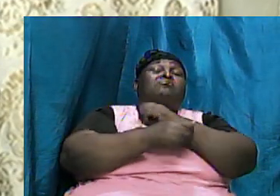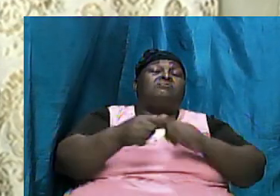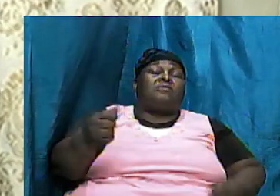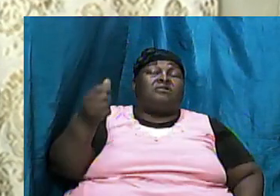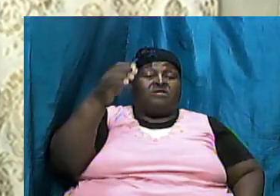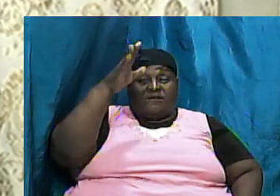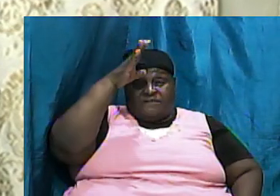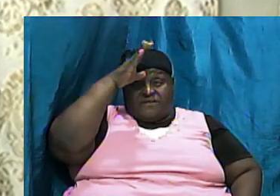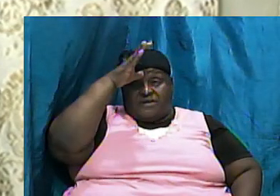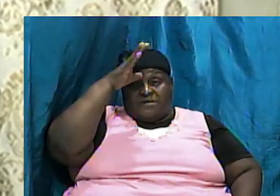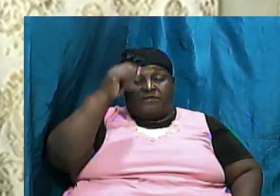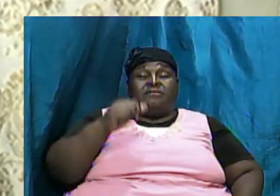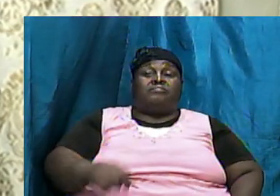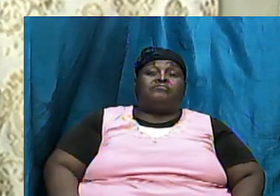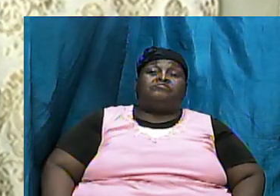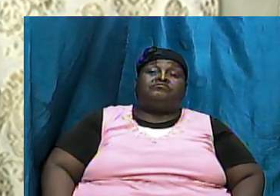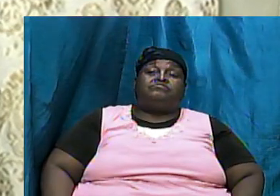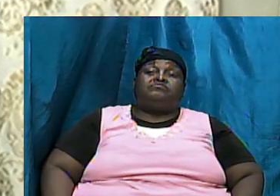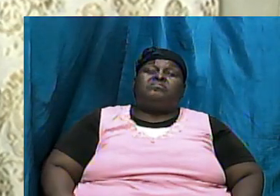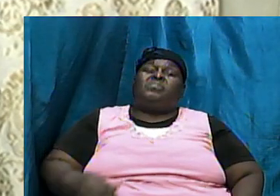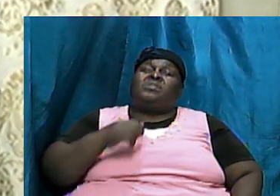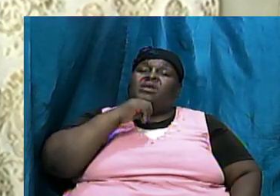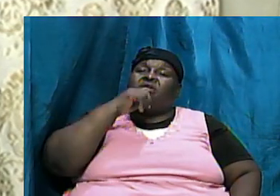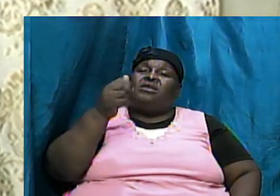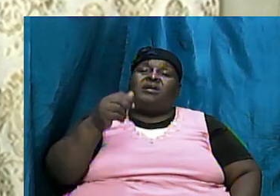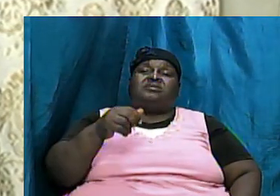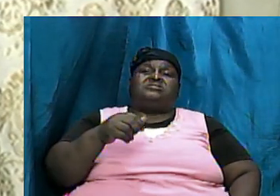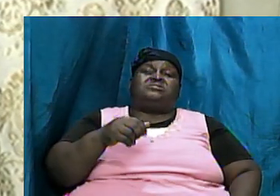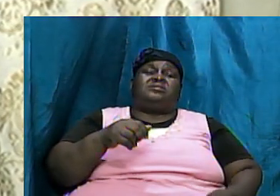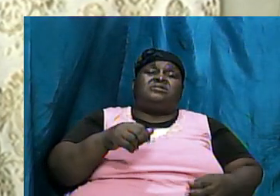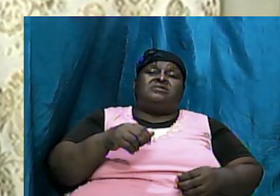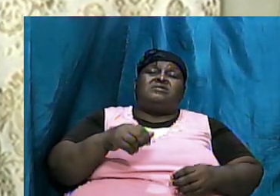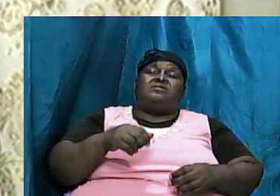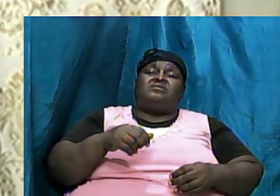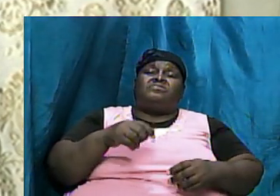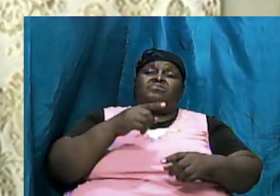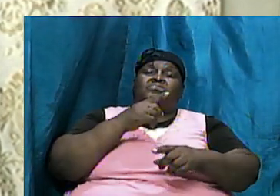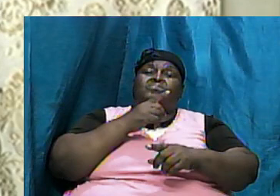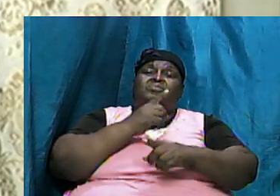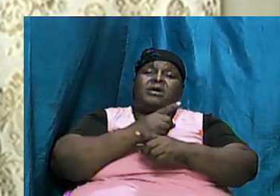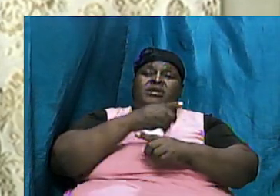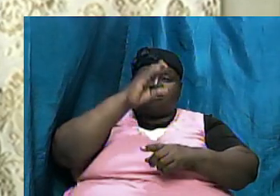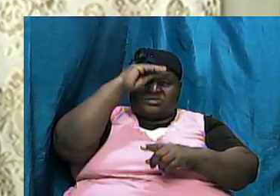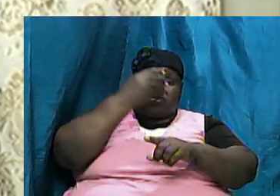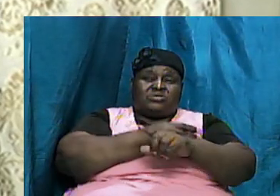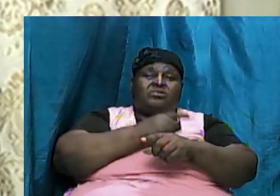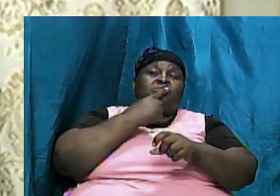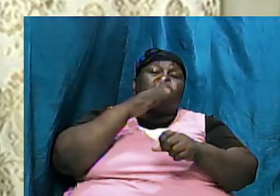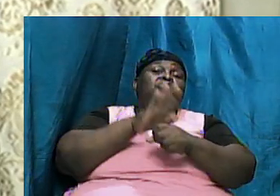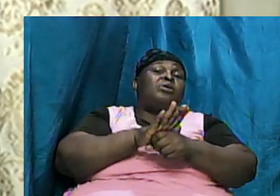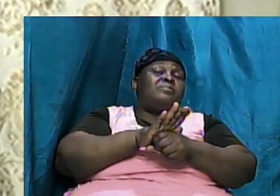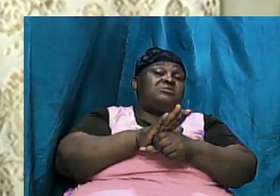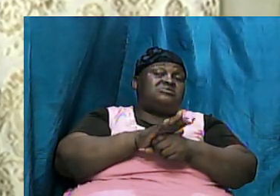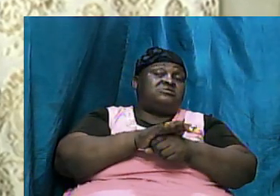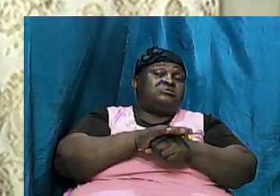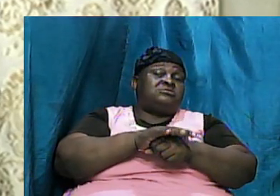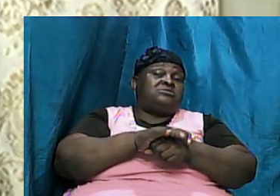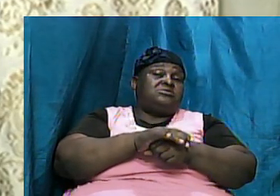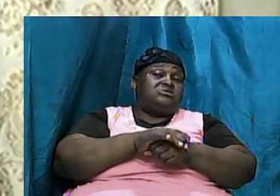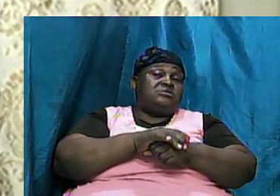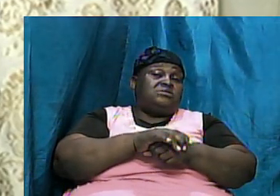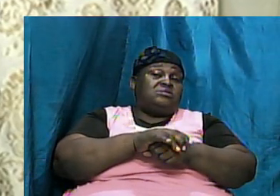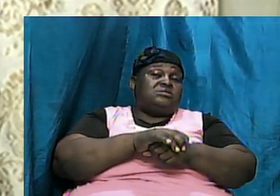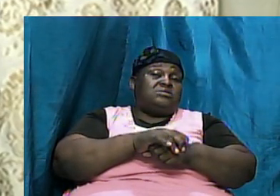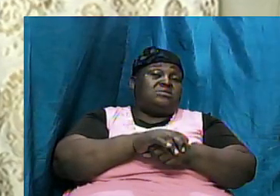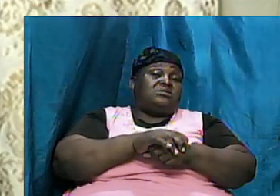is their father but they are not the seed that was promised and they are not the seed through whom Messiah